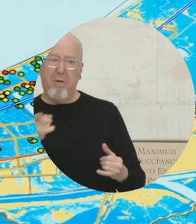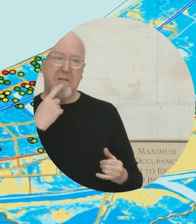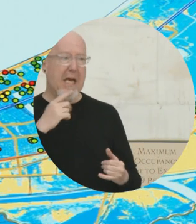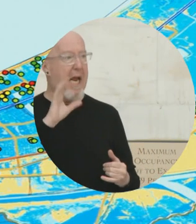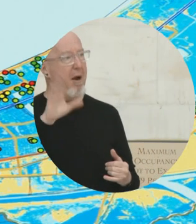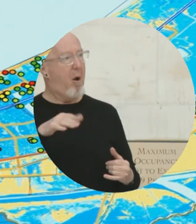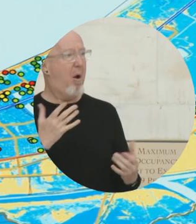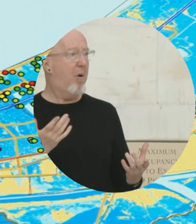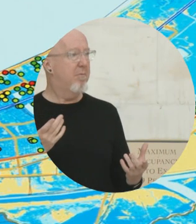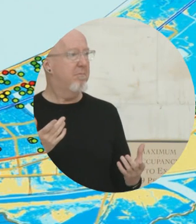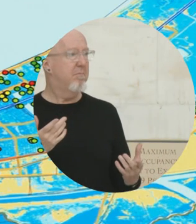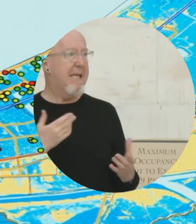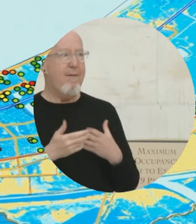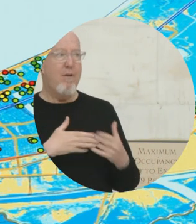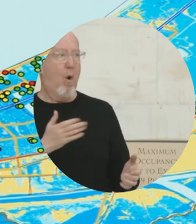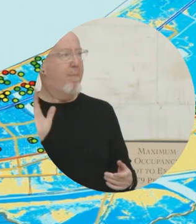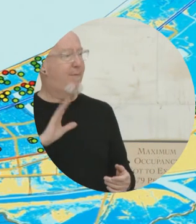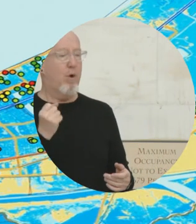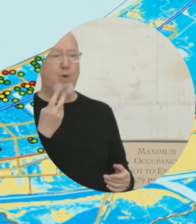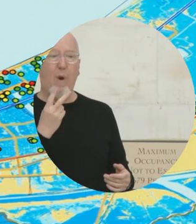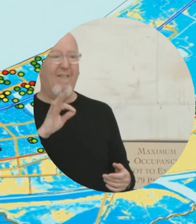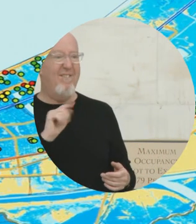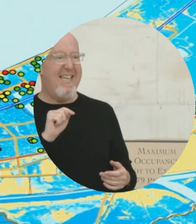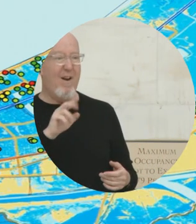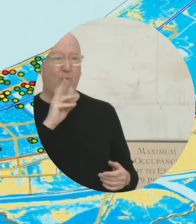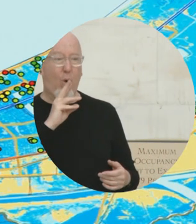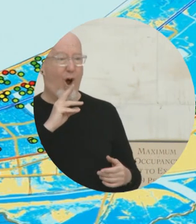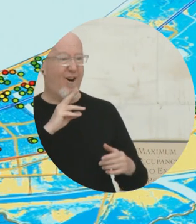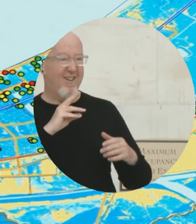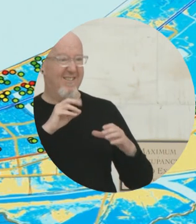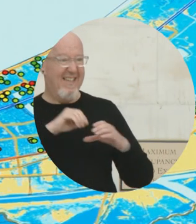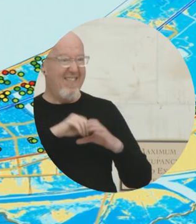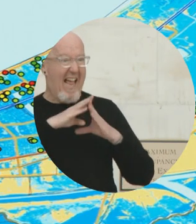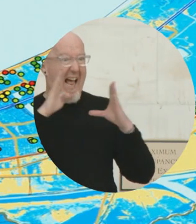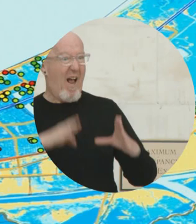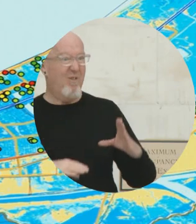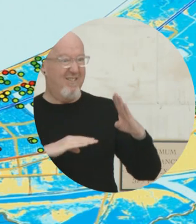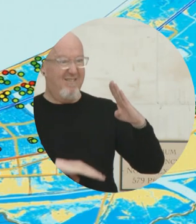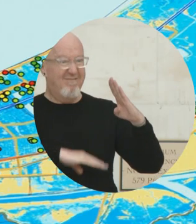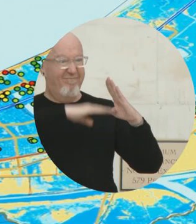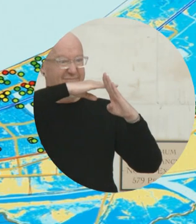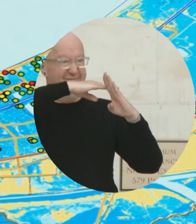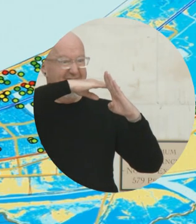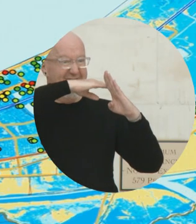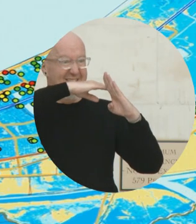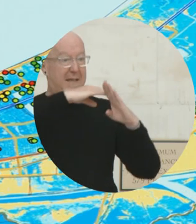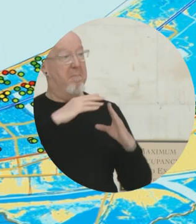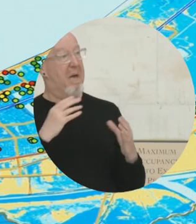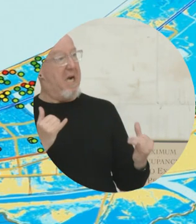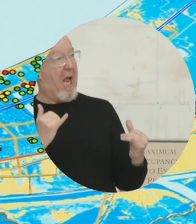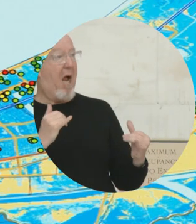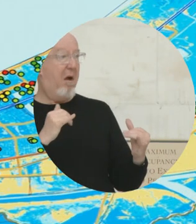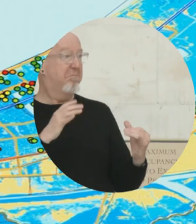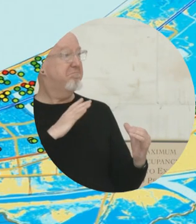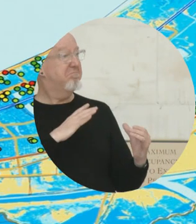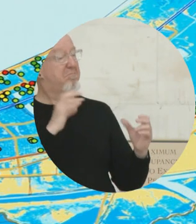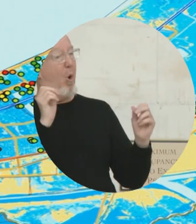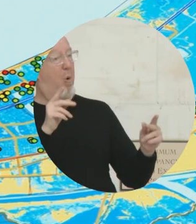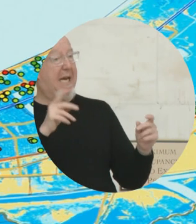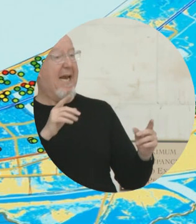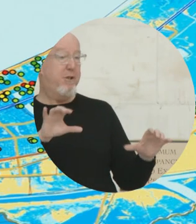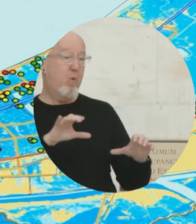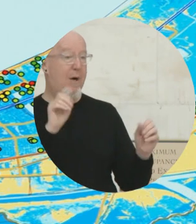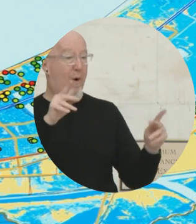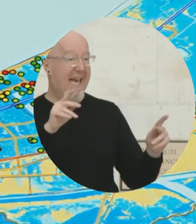despite having 12 feet of water in their home for two months? If there's one takeaway message from all the work I've done since